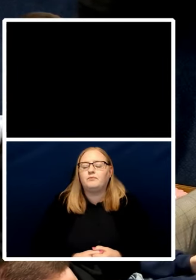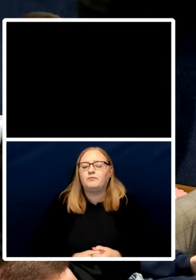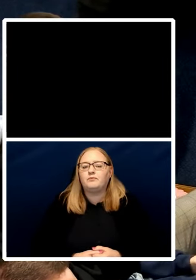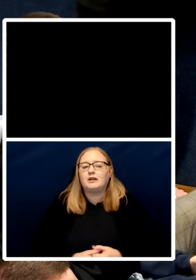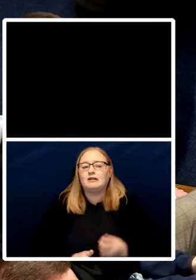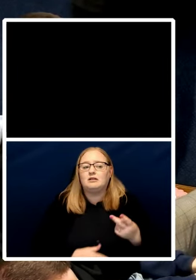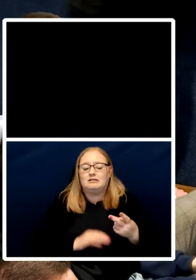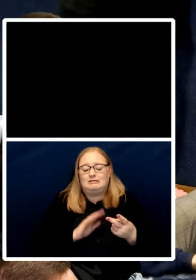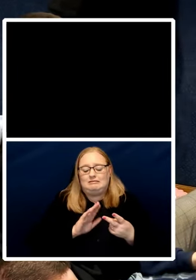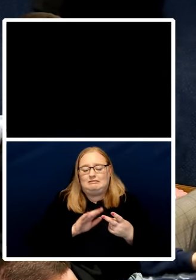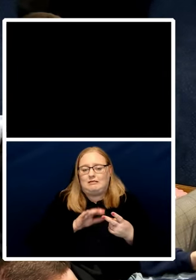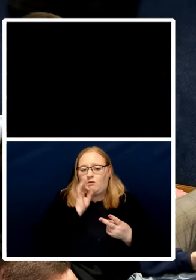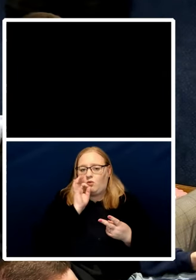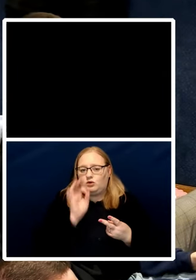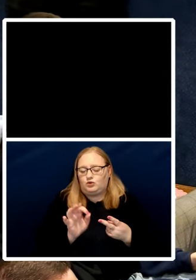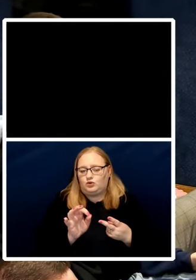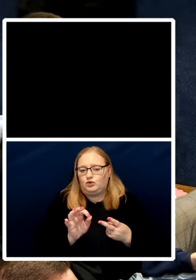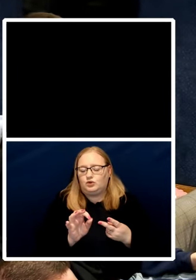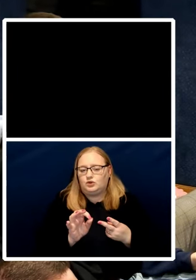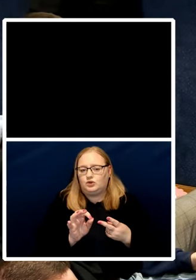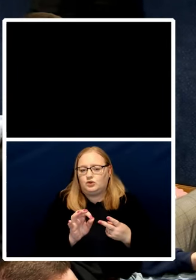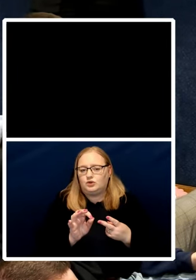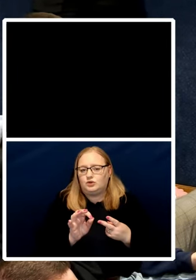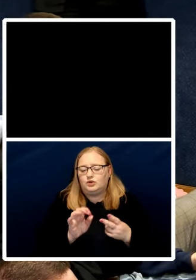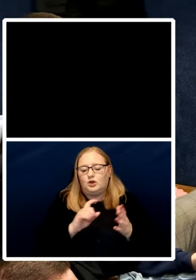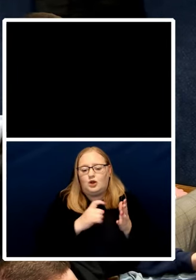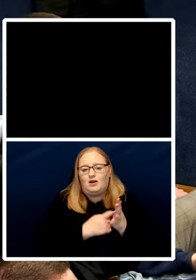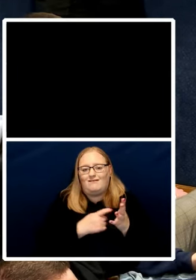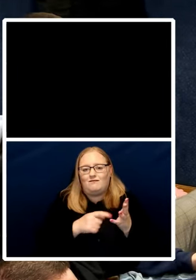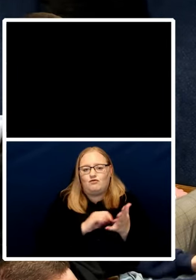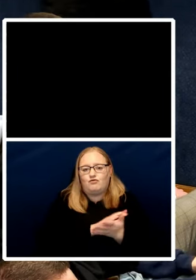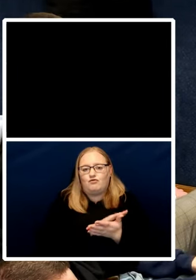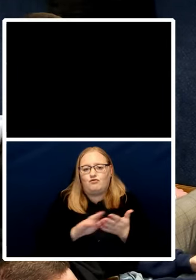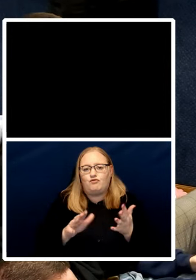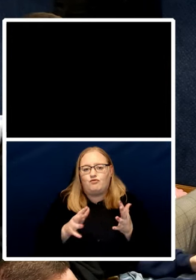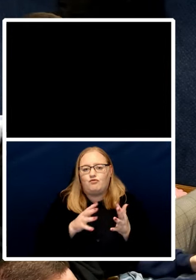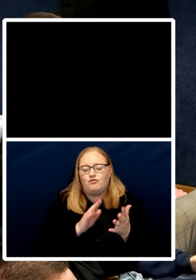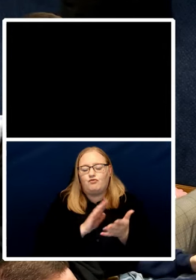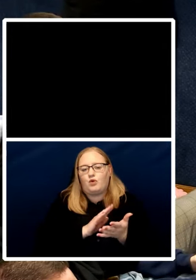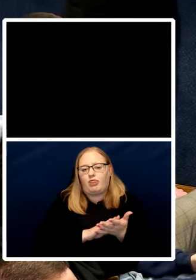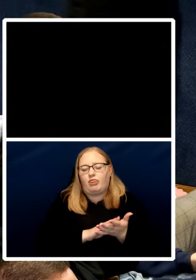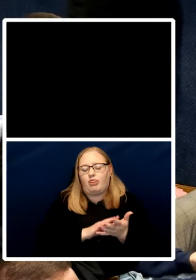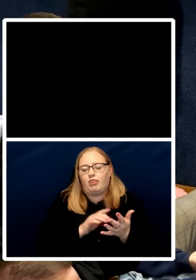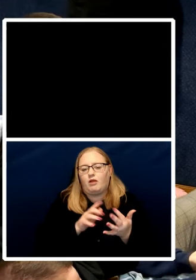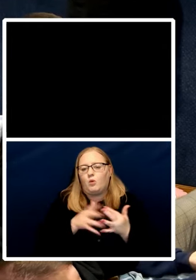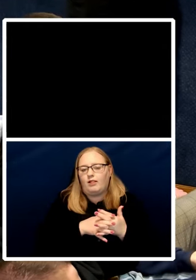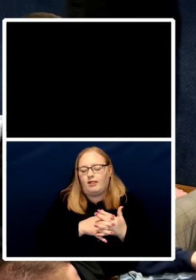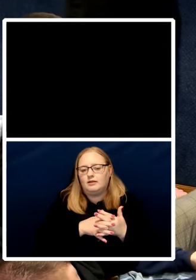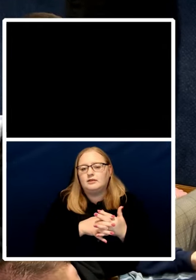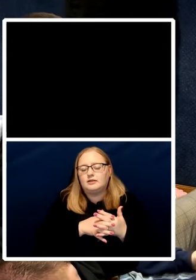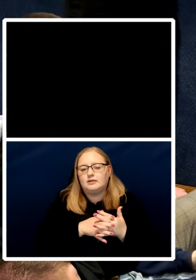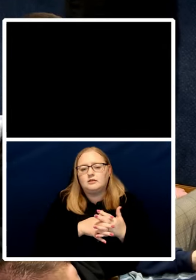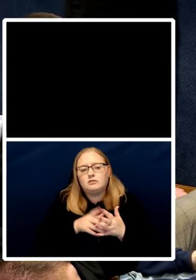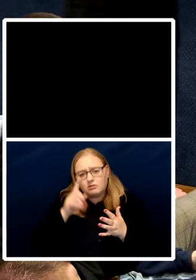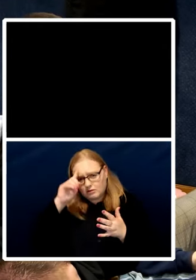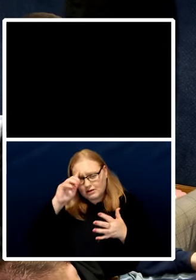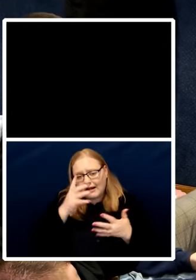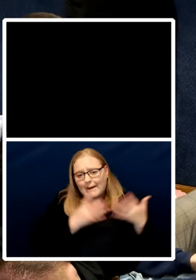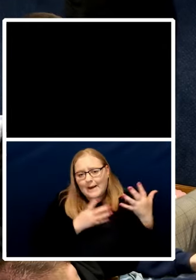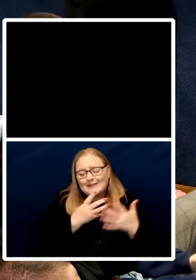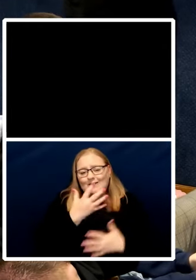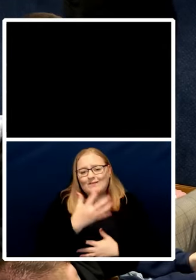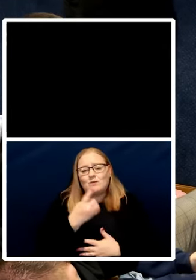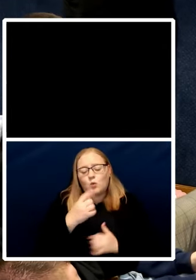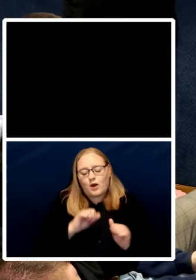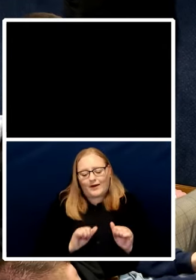question is from ruth wills do you think that the 1951 convention needs reworking